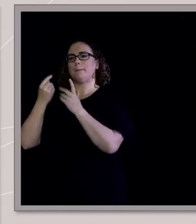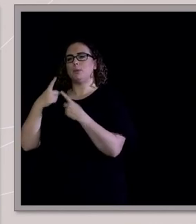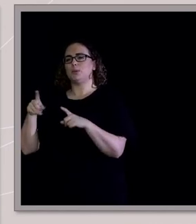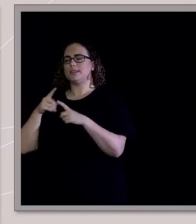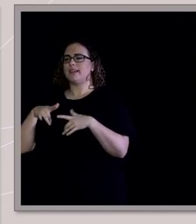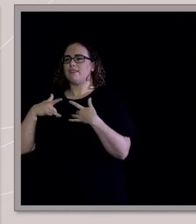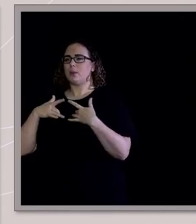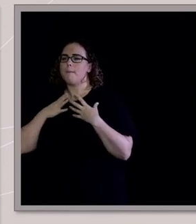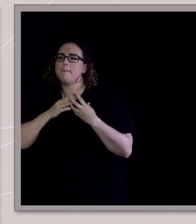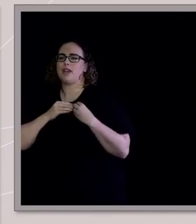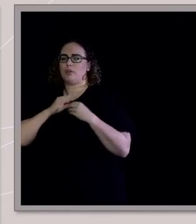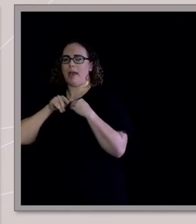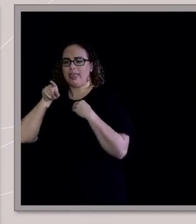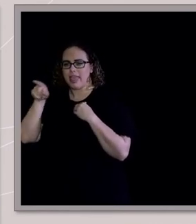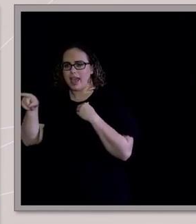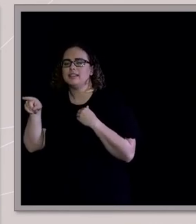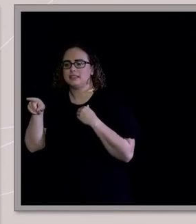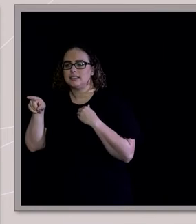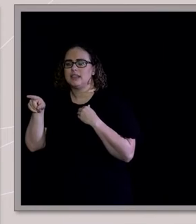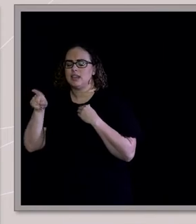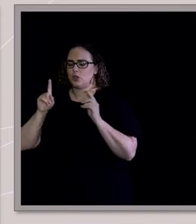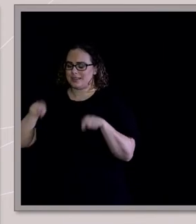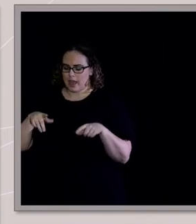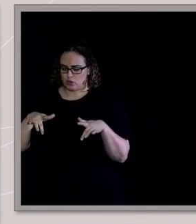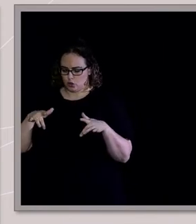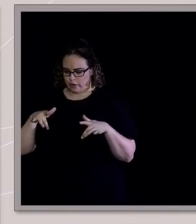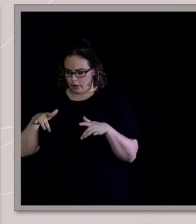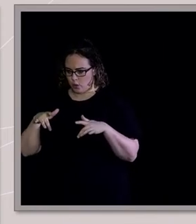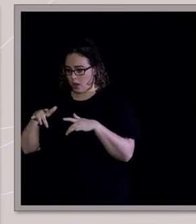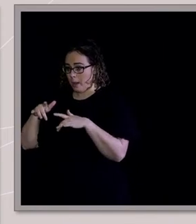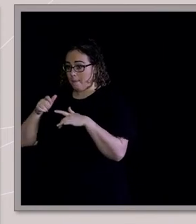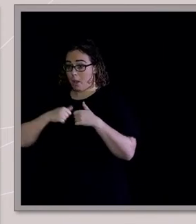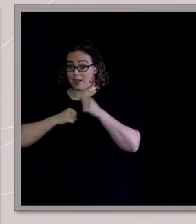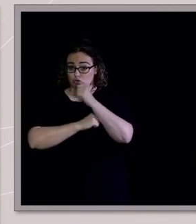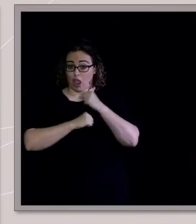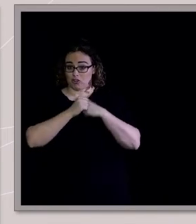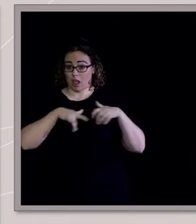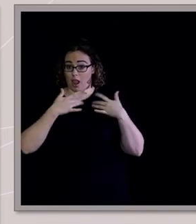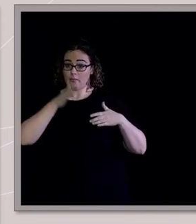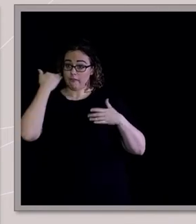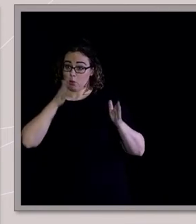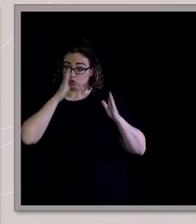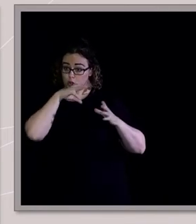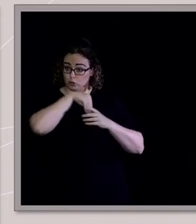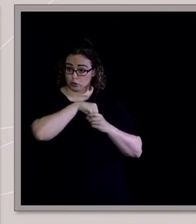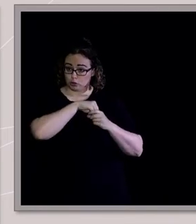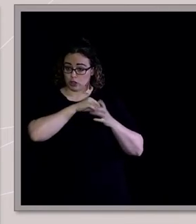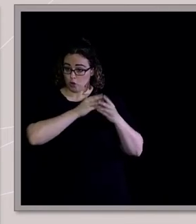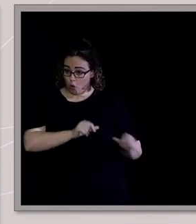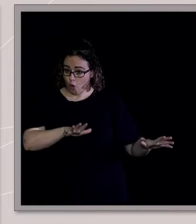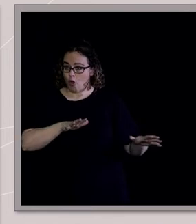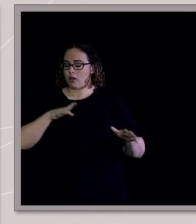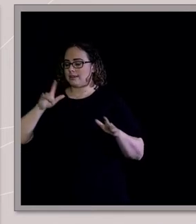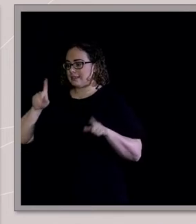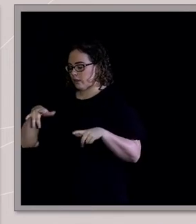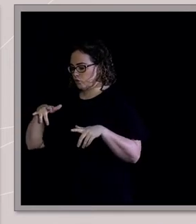of journey started to move forward but just only putting the blocks on my wall that made sense for me. And I came